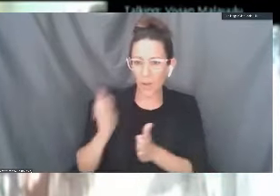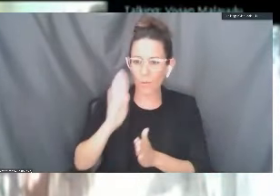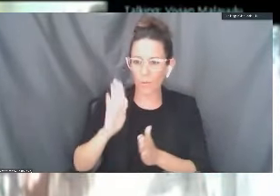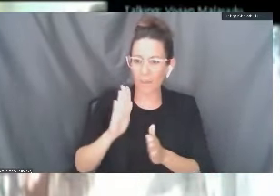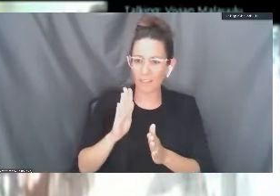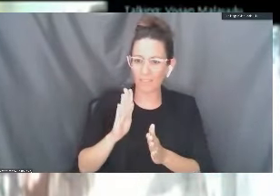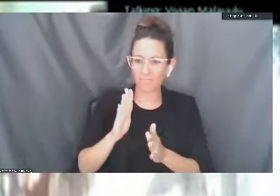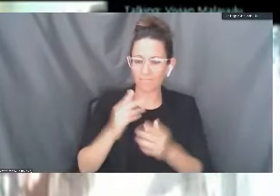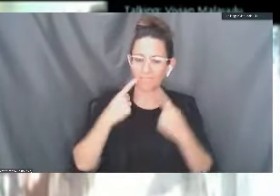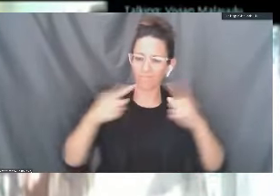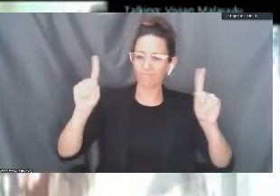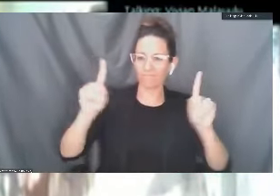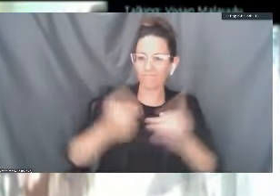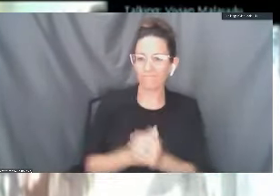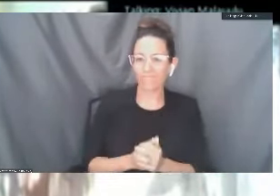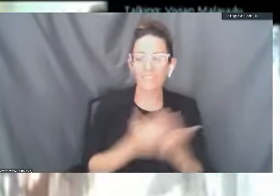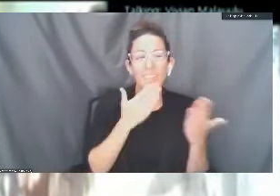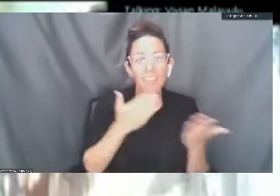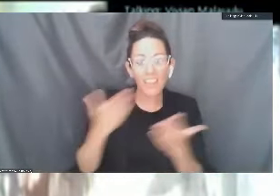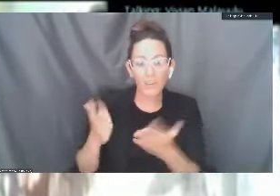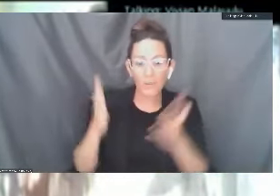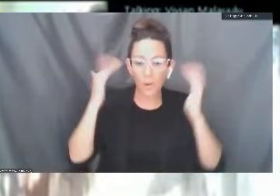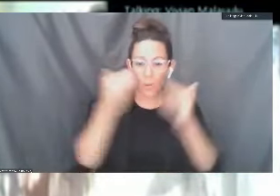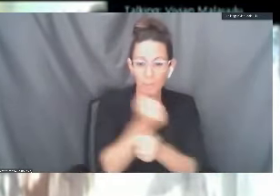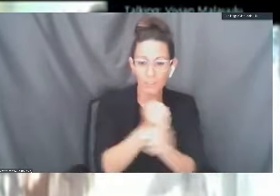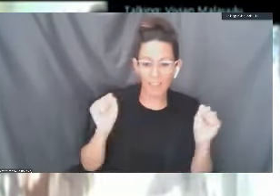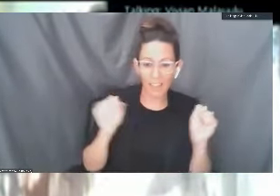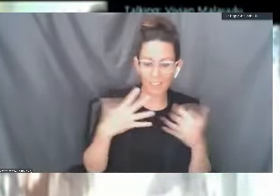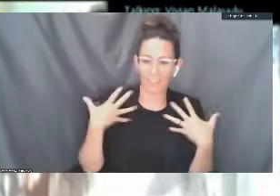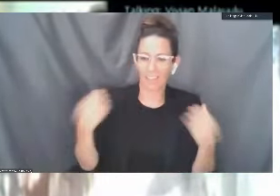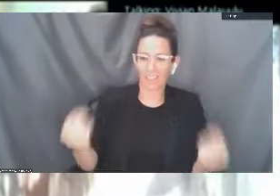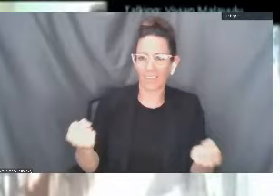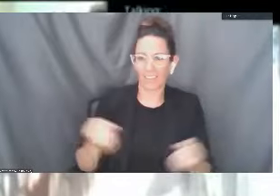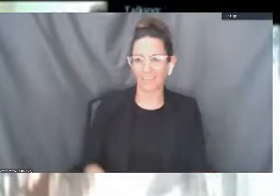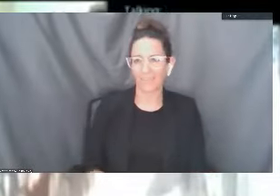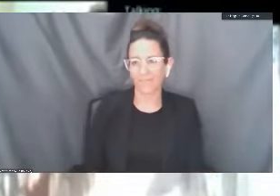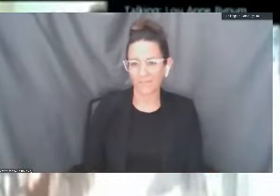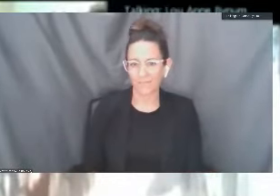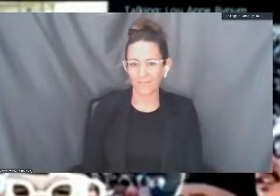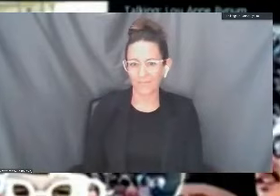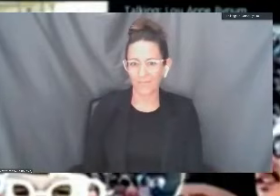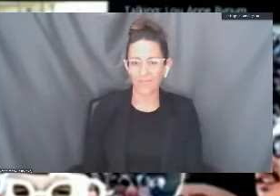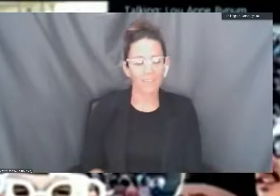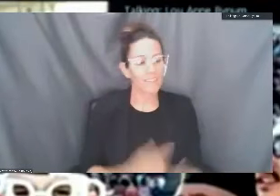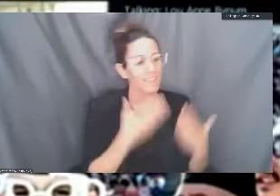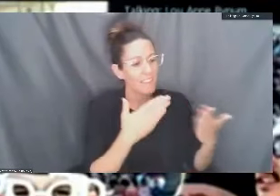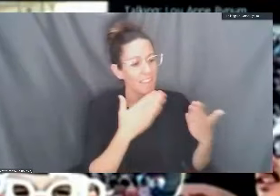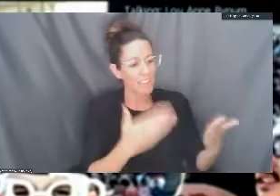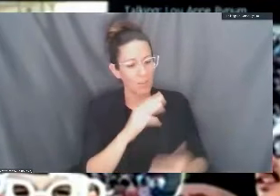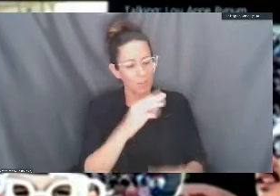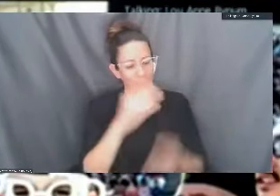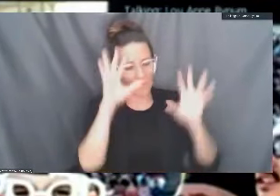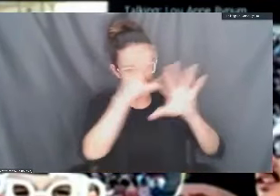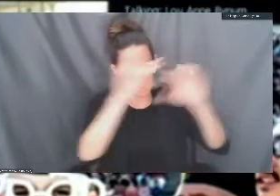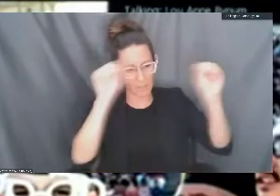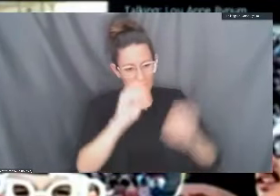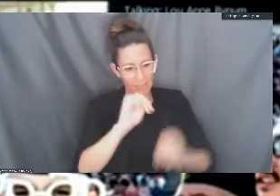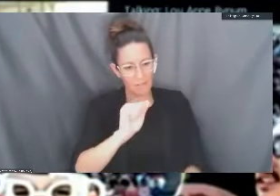as we hope that it is. Thank you all. Hope you're safe and hope you're well. Thank you, President Malauulu.